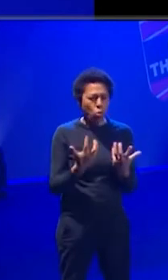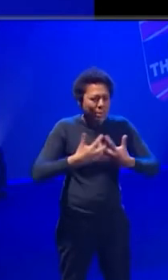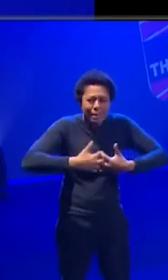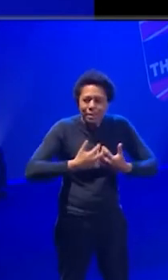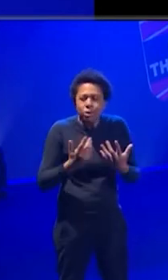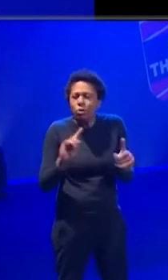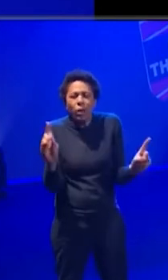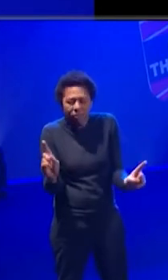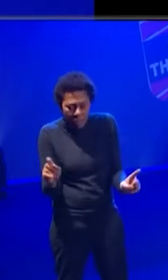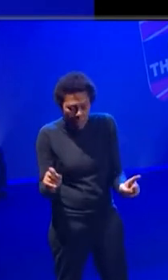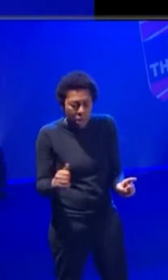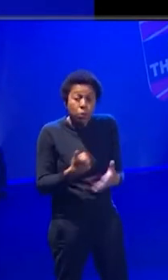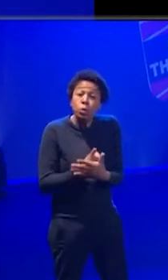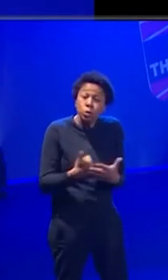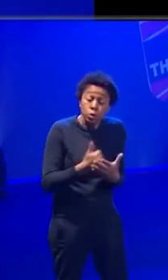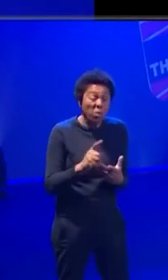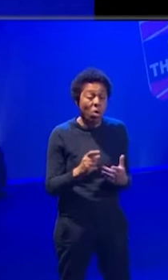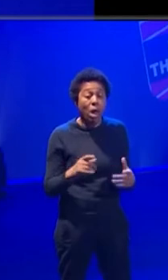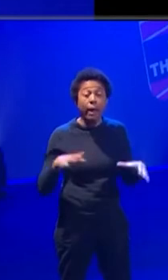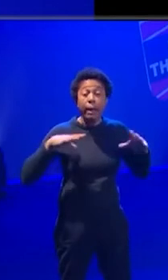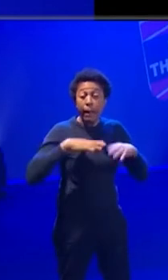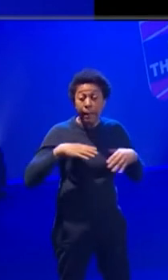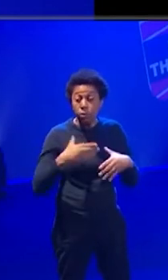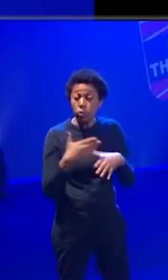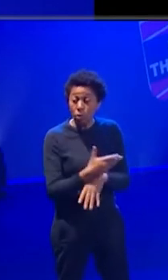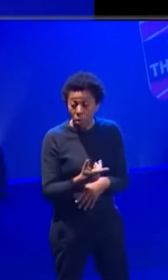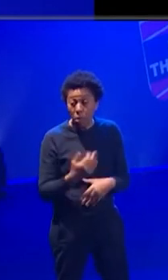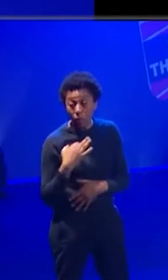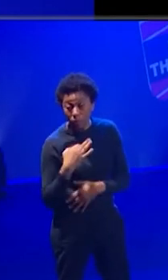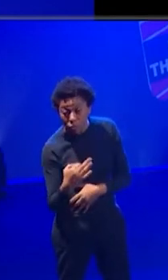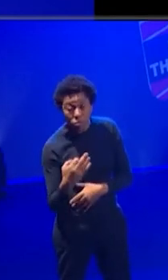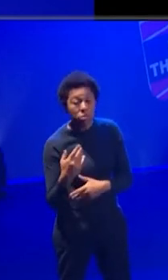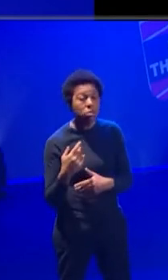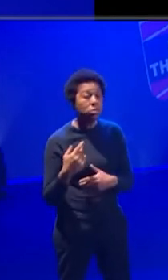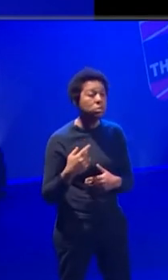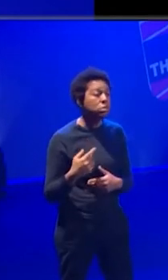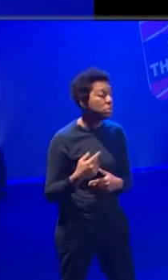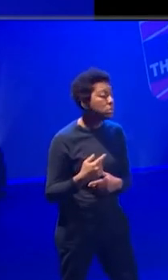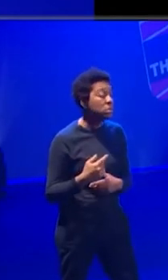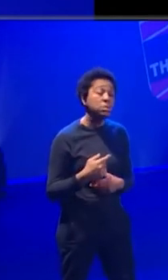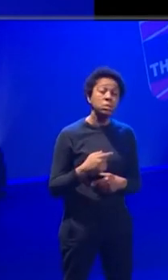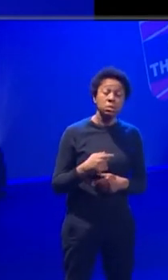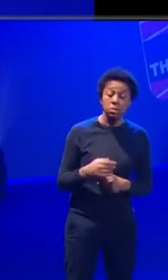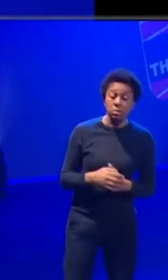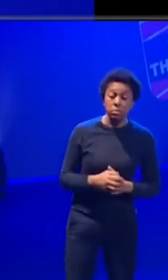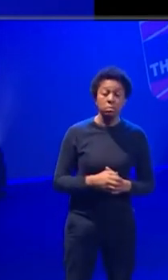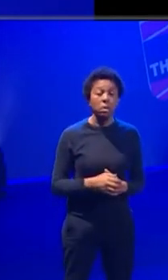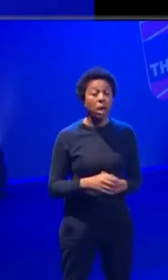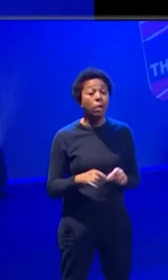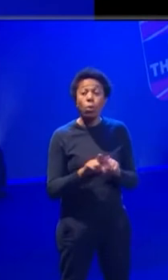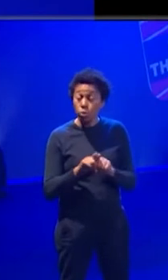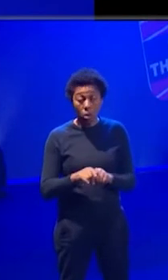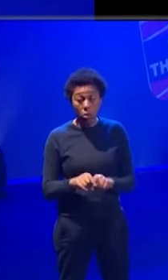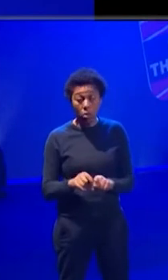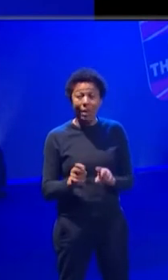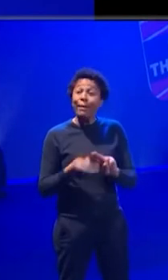would be to get on casual lists from local theatres and stuff, which is actually quite effective. Also, if you're not living in London, because there's almost always